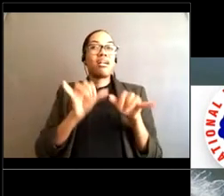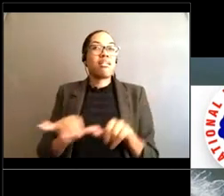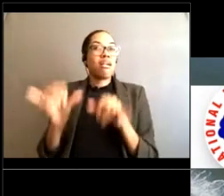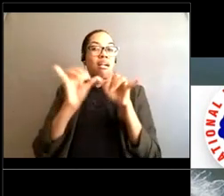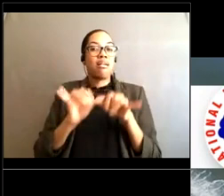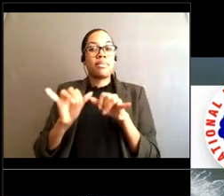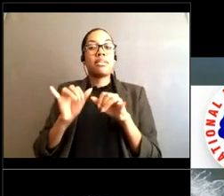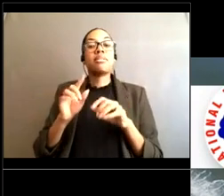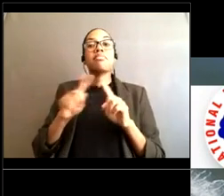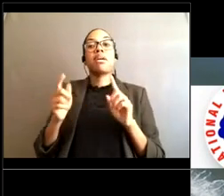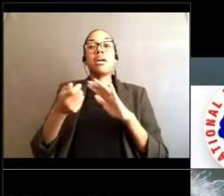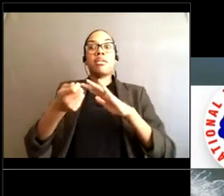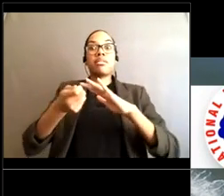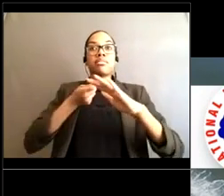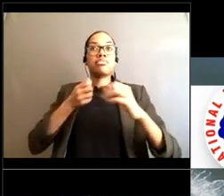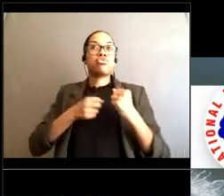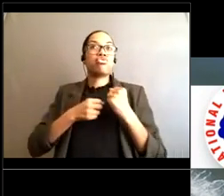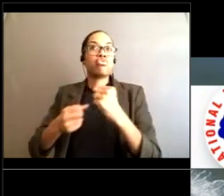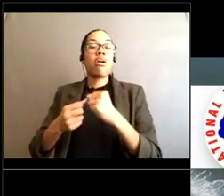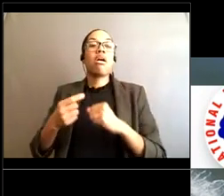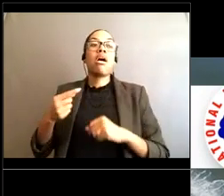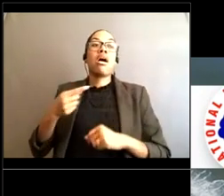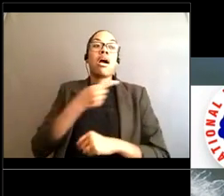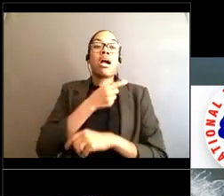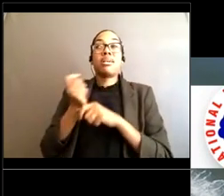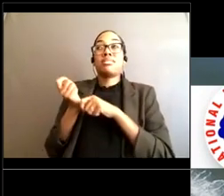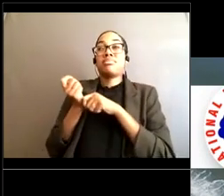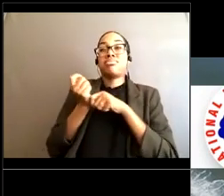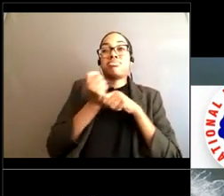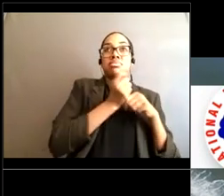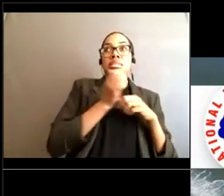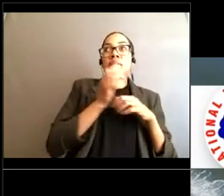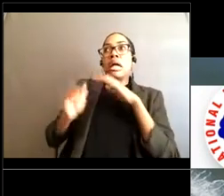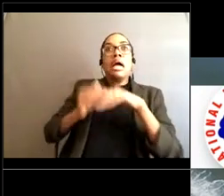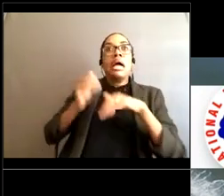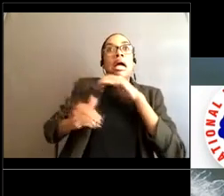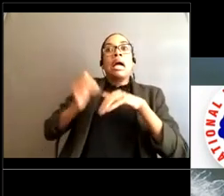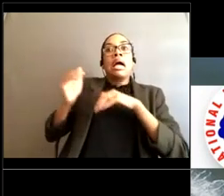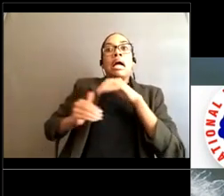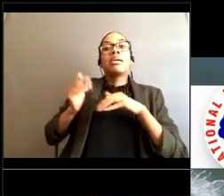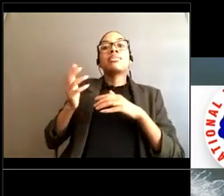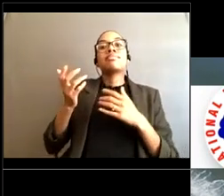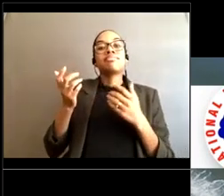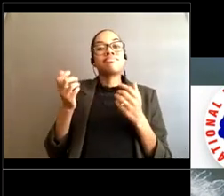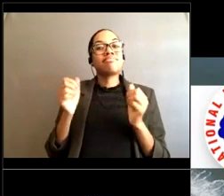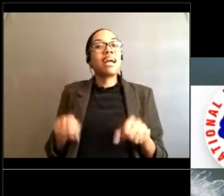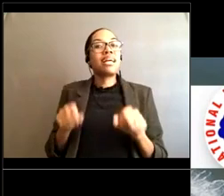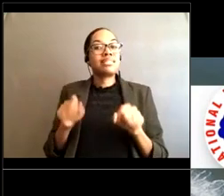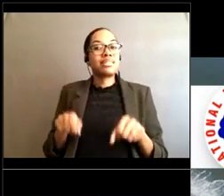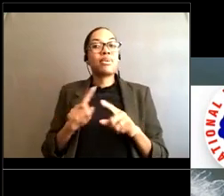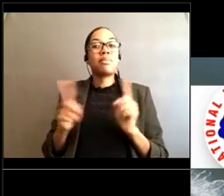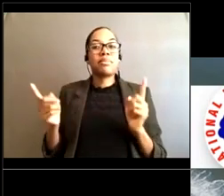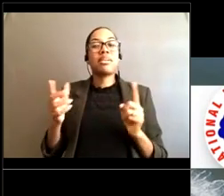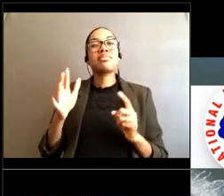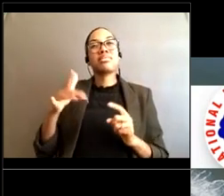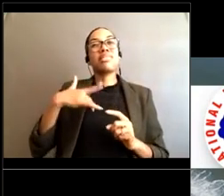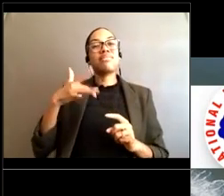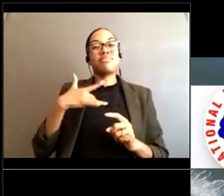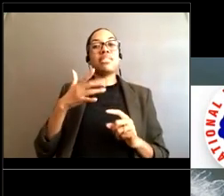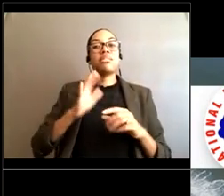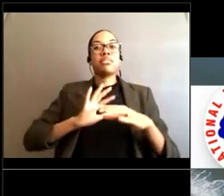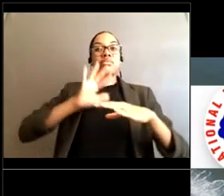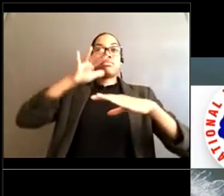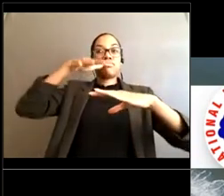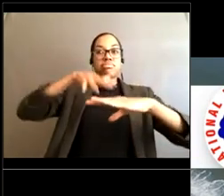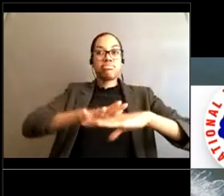as a rip current But you can fight your way through it It'll move you sideways a little bit But usually by that point you're starting to hit